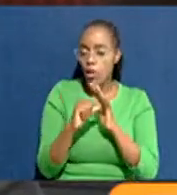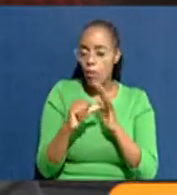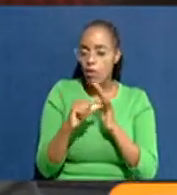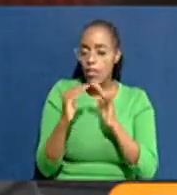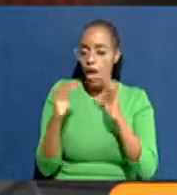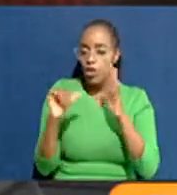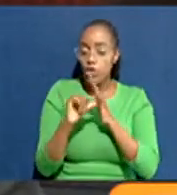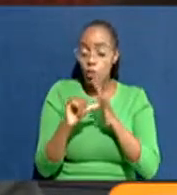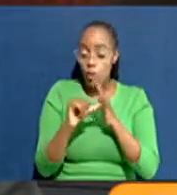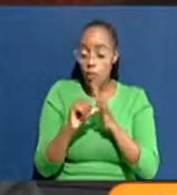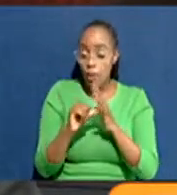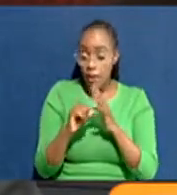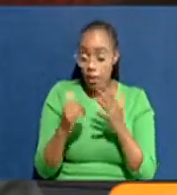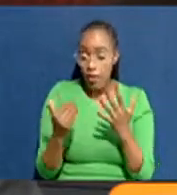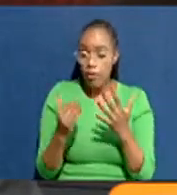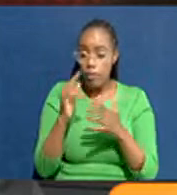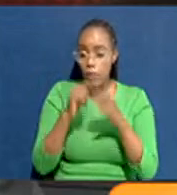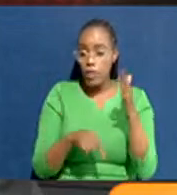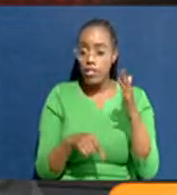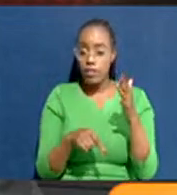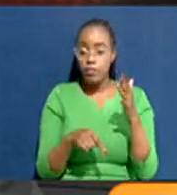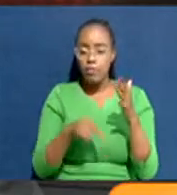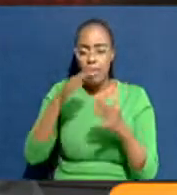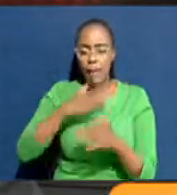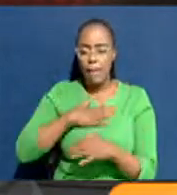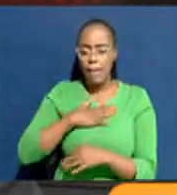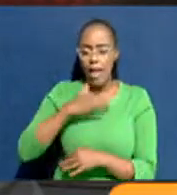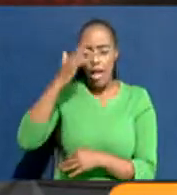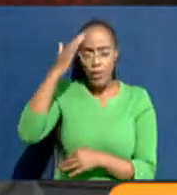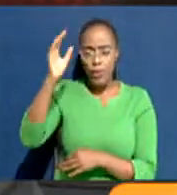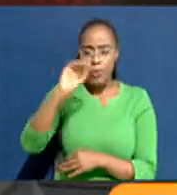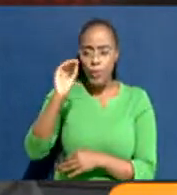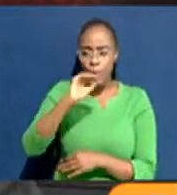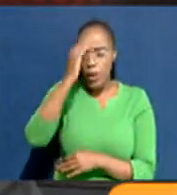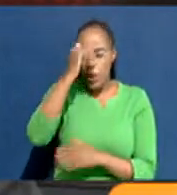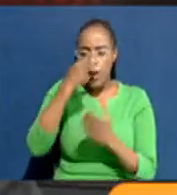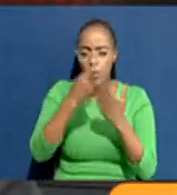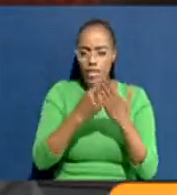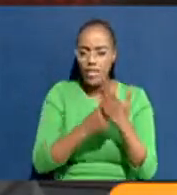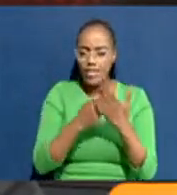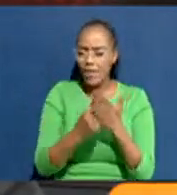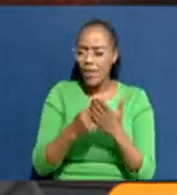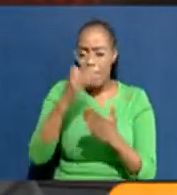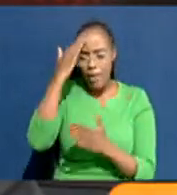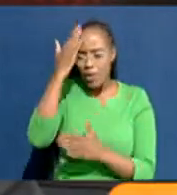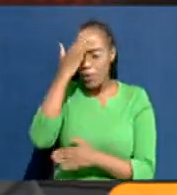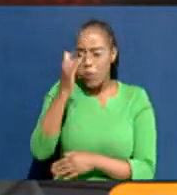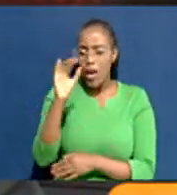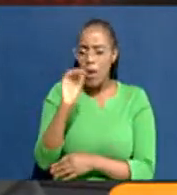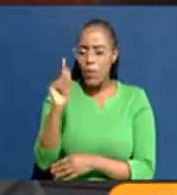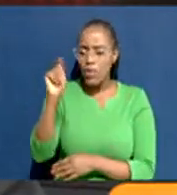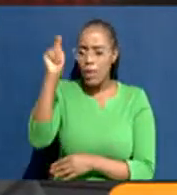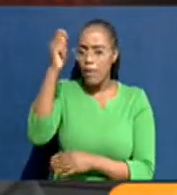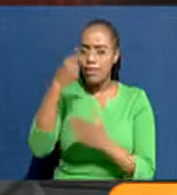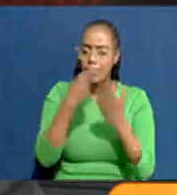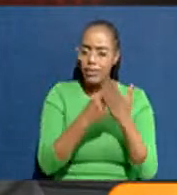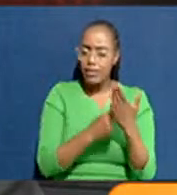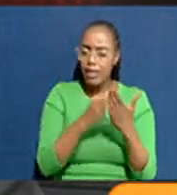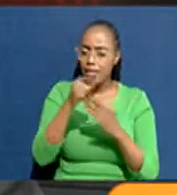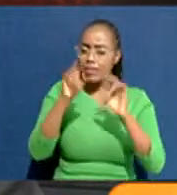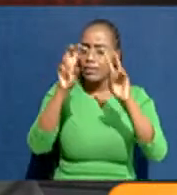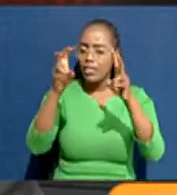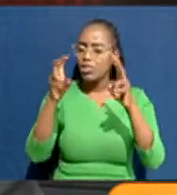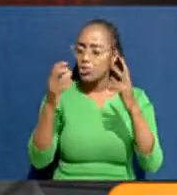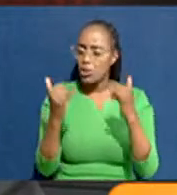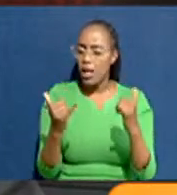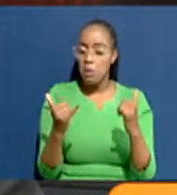housing problem in the first instance? I don't even know why we're discussing this. I don't even know why the president is discussing this in